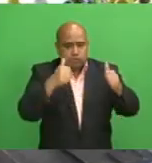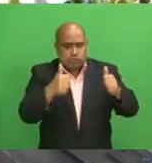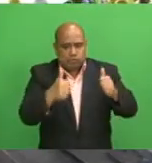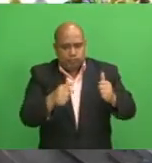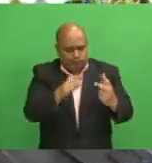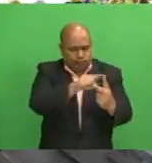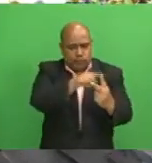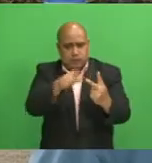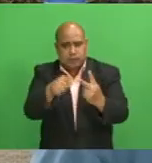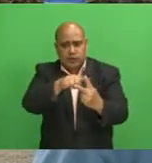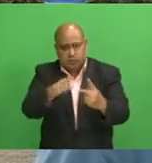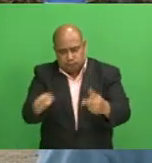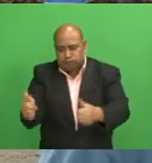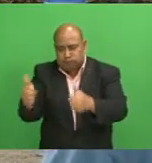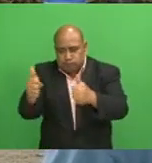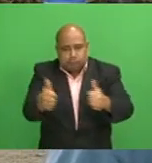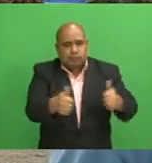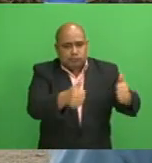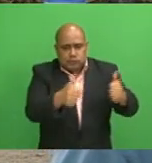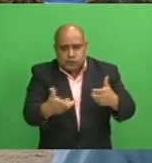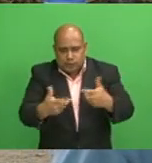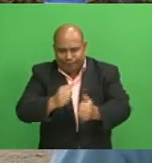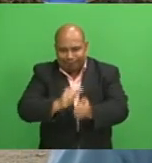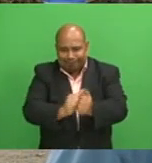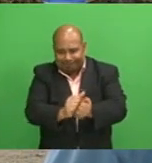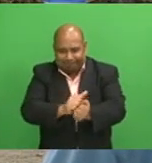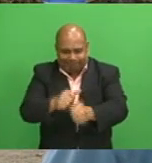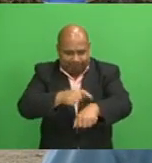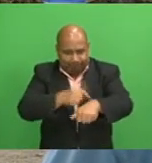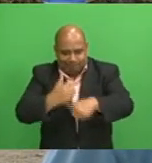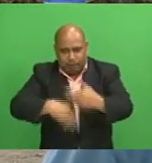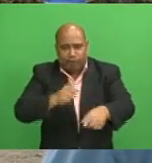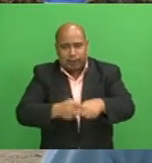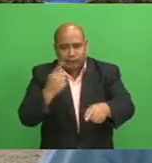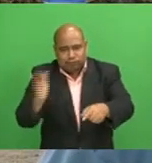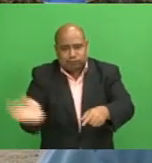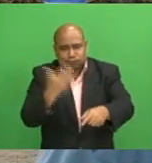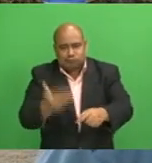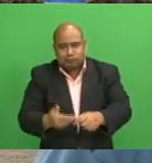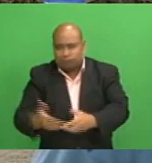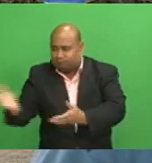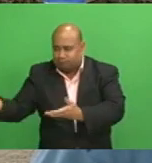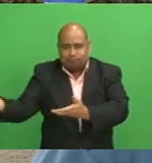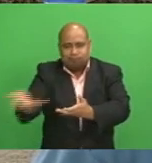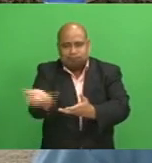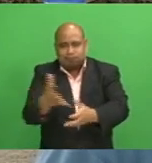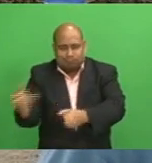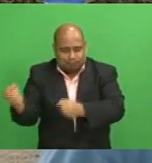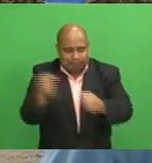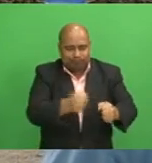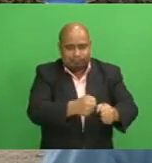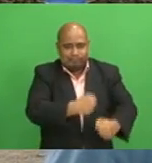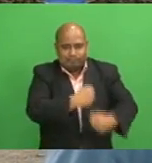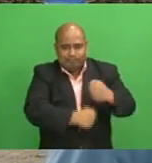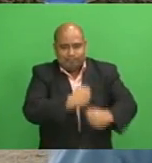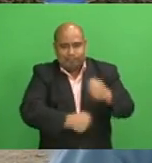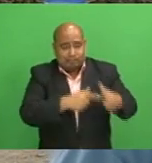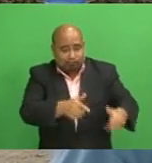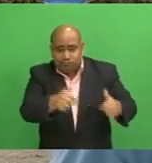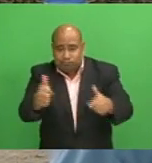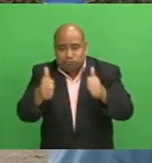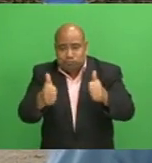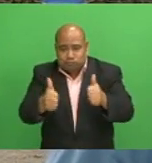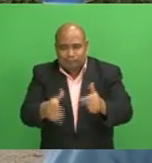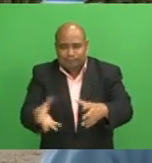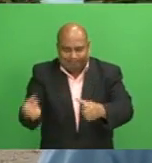period. We're planning to harvest it all this year. If the mill is going well, without any